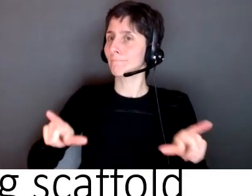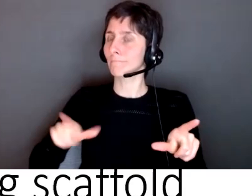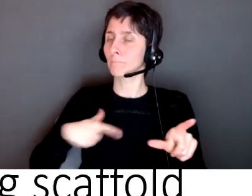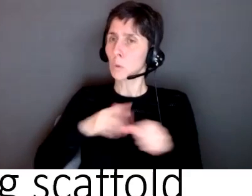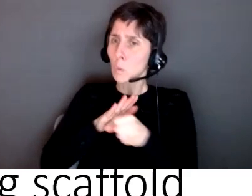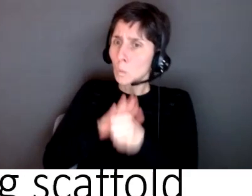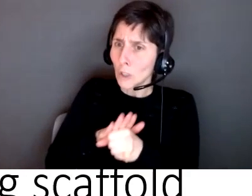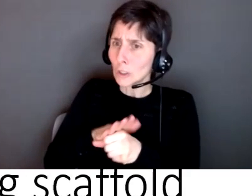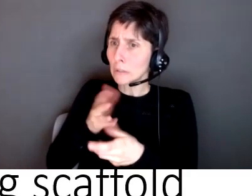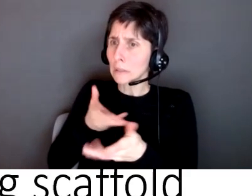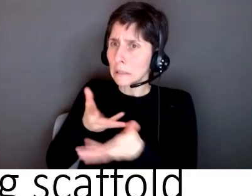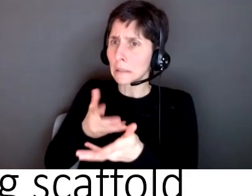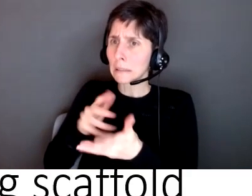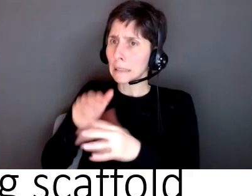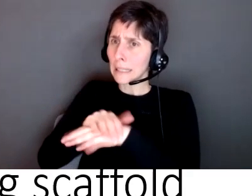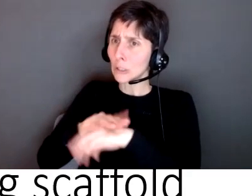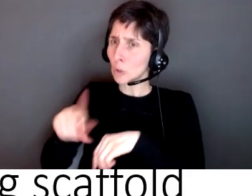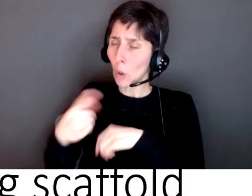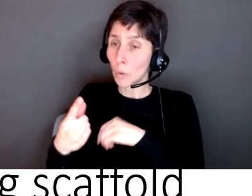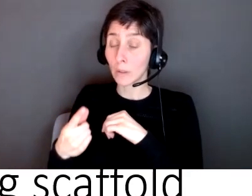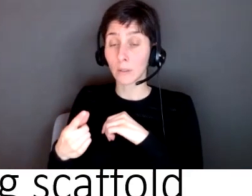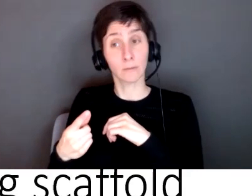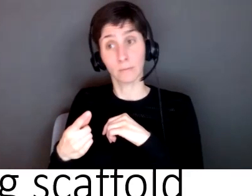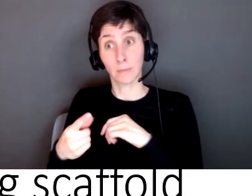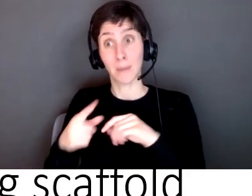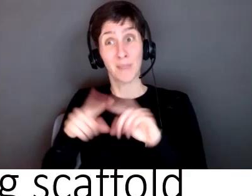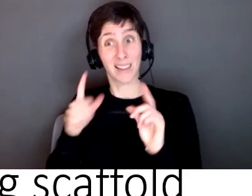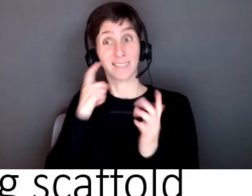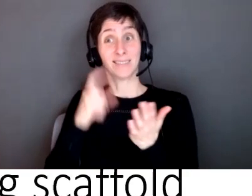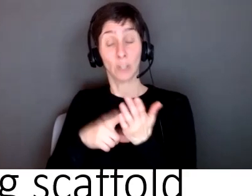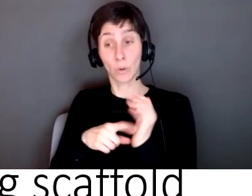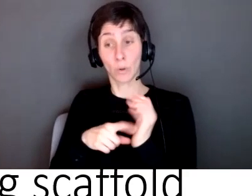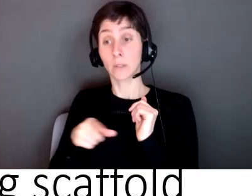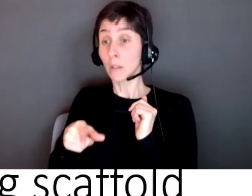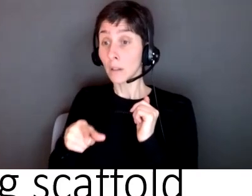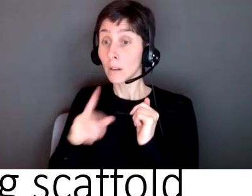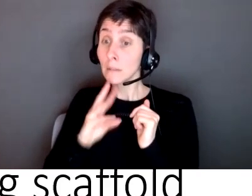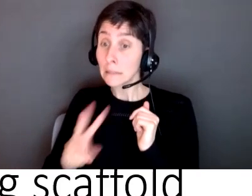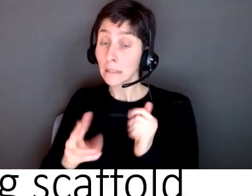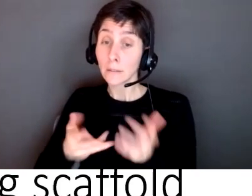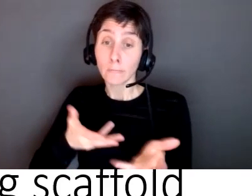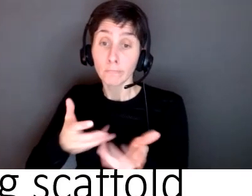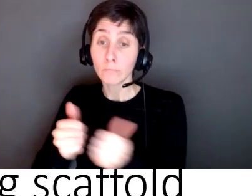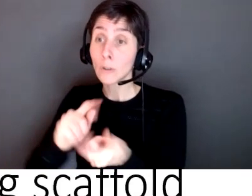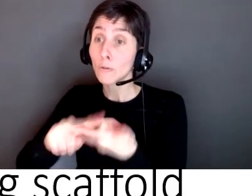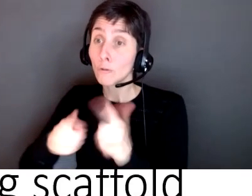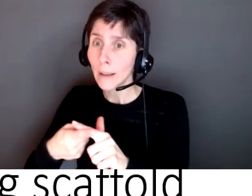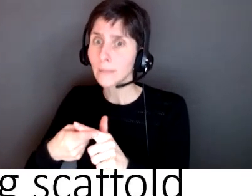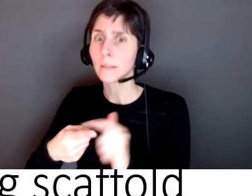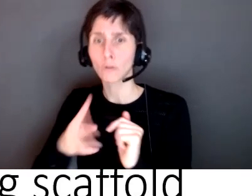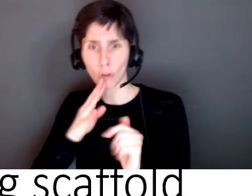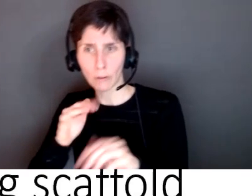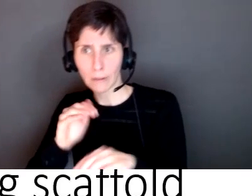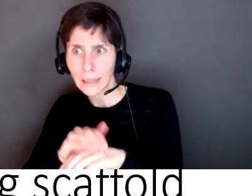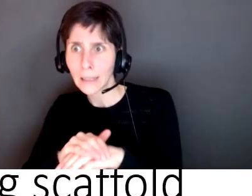speak with him in english but then now he has started speaking in english with his friends and even you know in the community in the neighborhood so